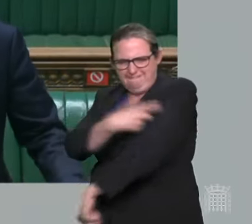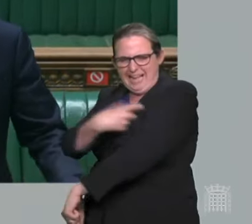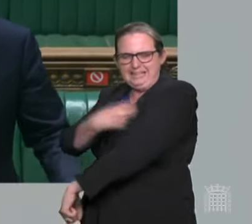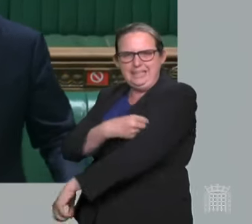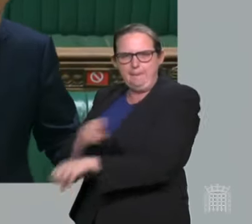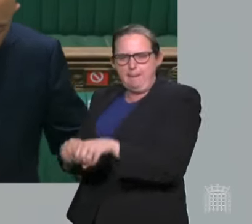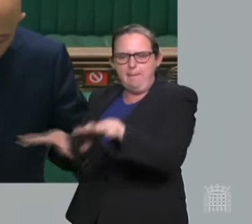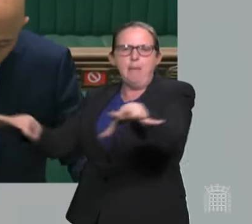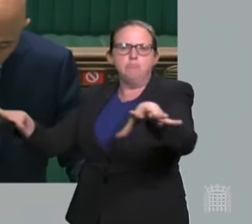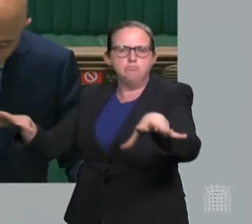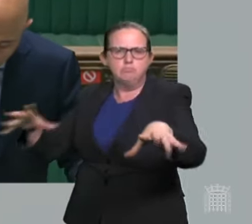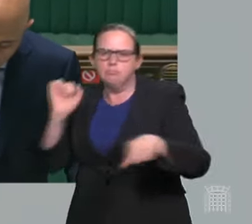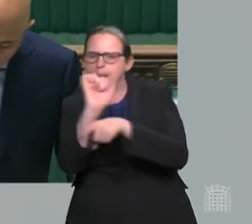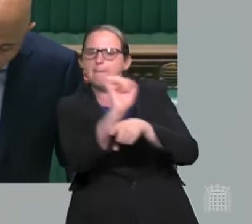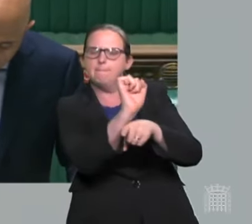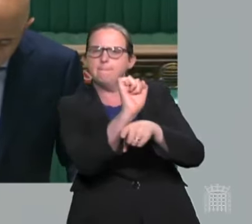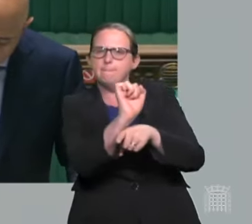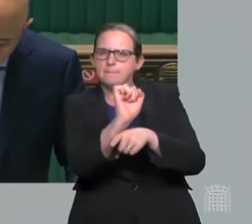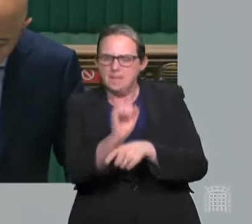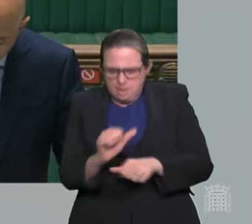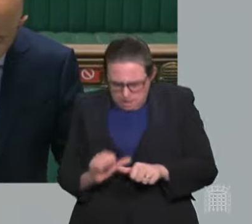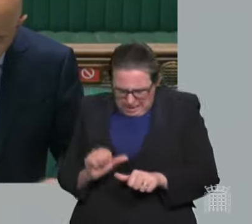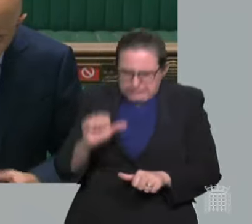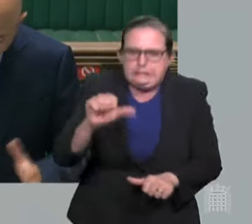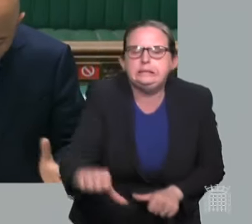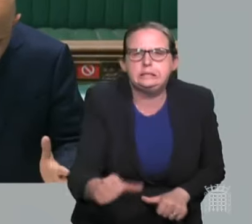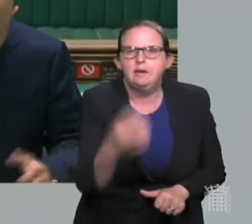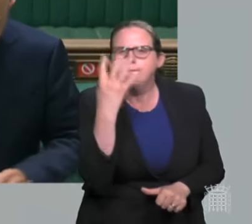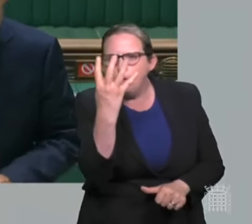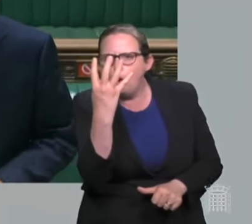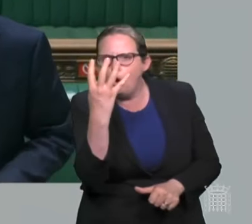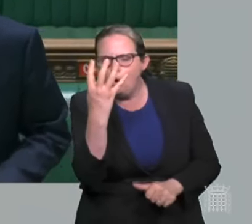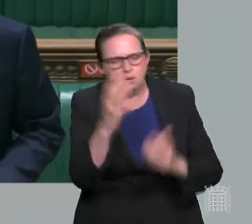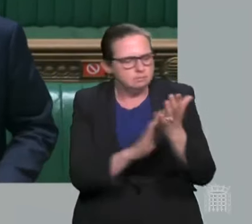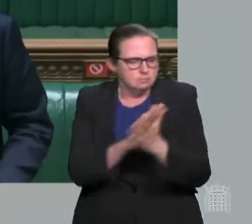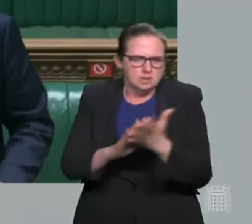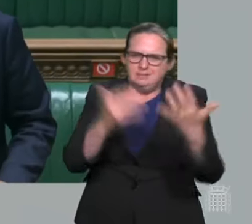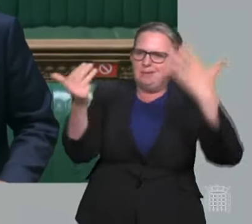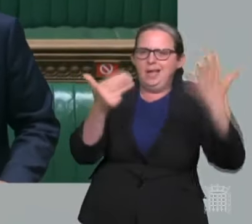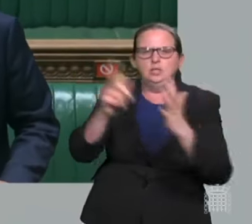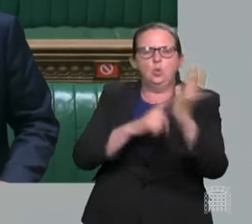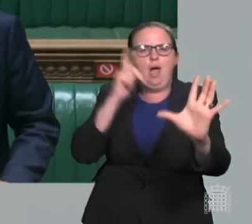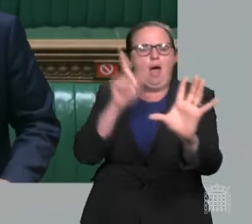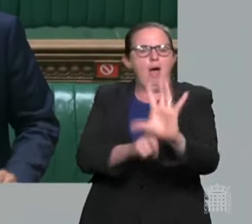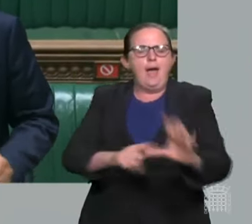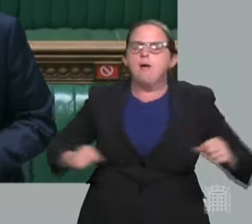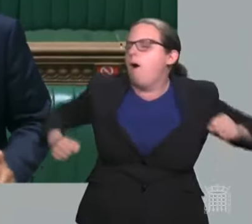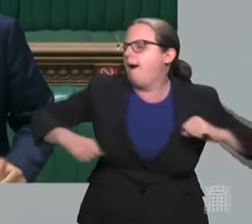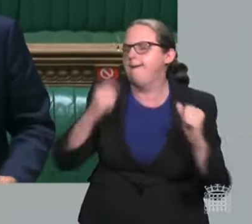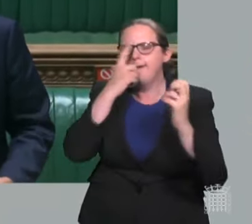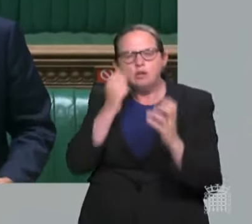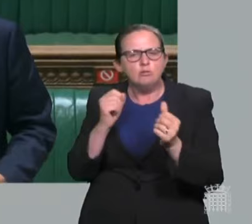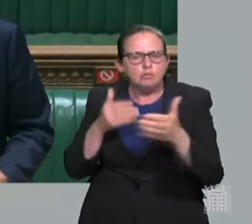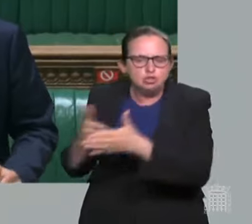us. While step four will be the moment to let go of many restrictions, we must hold on to those